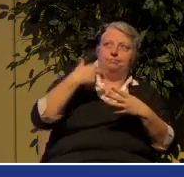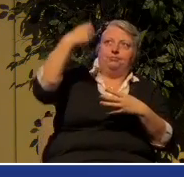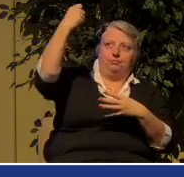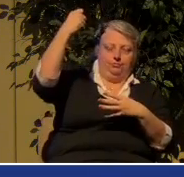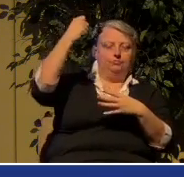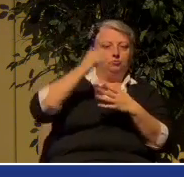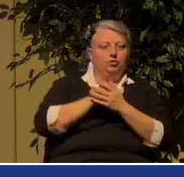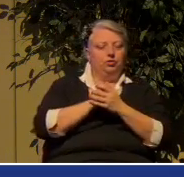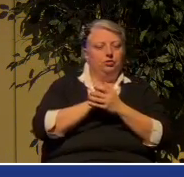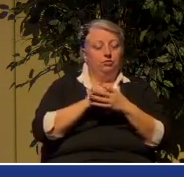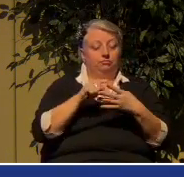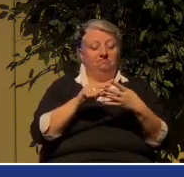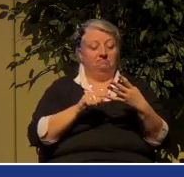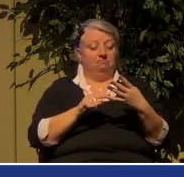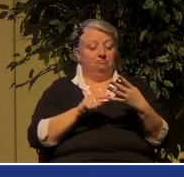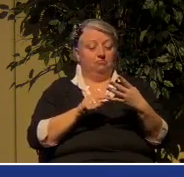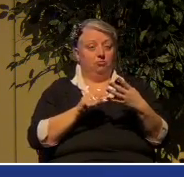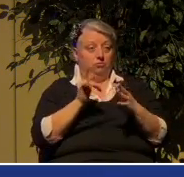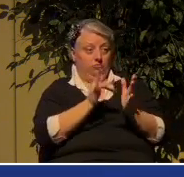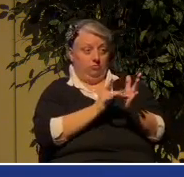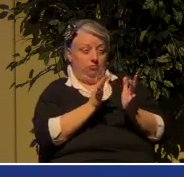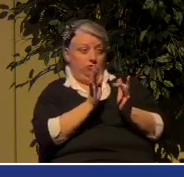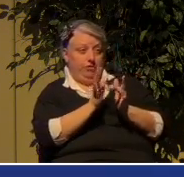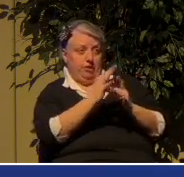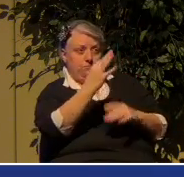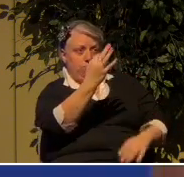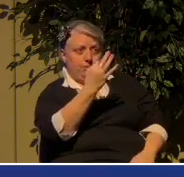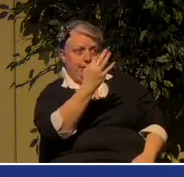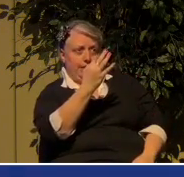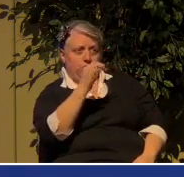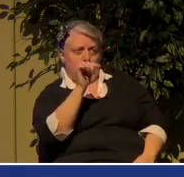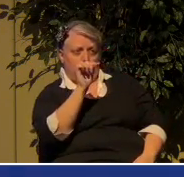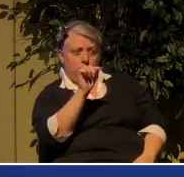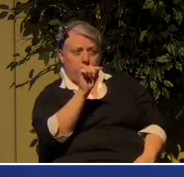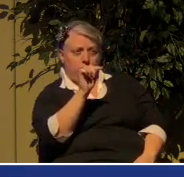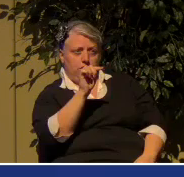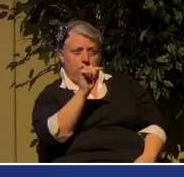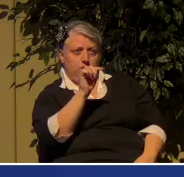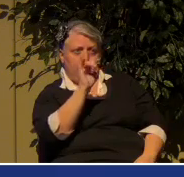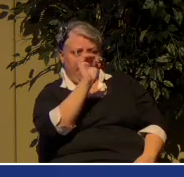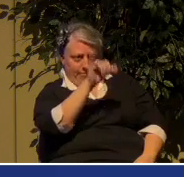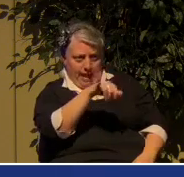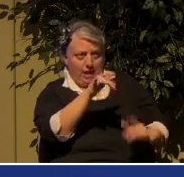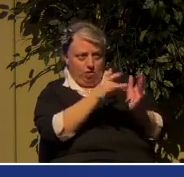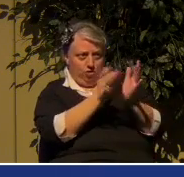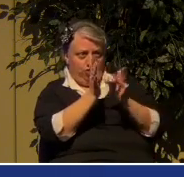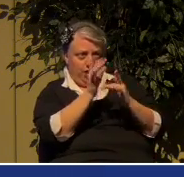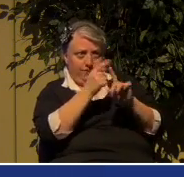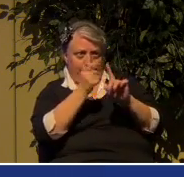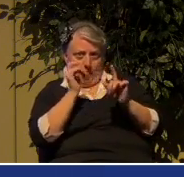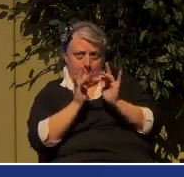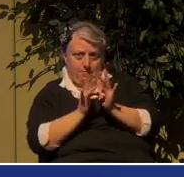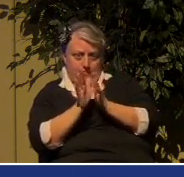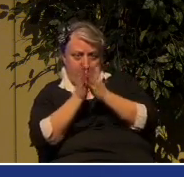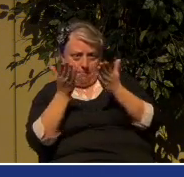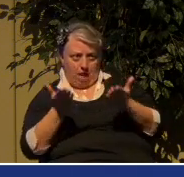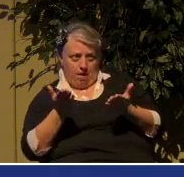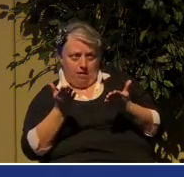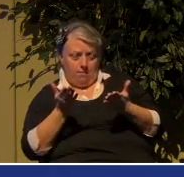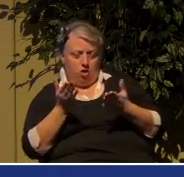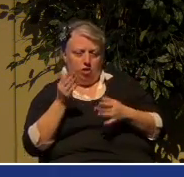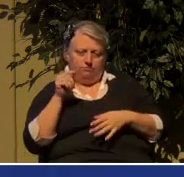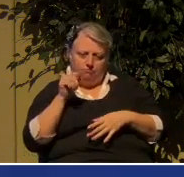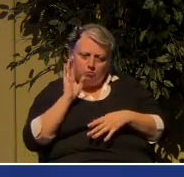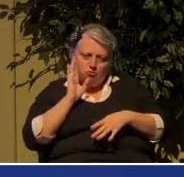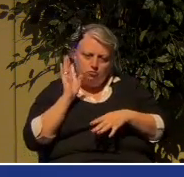Is the Jesus that is being preached, the Jesus of scripture, who judges